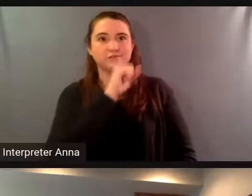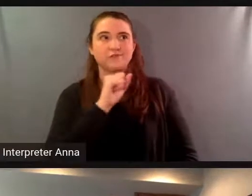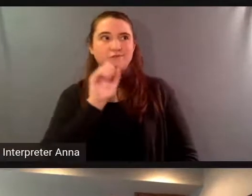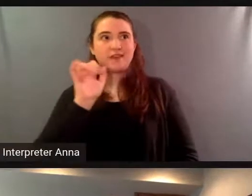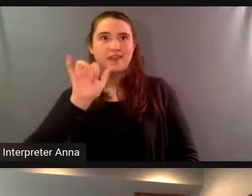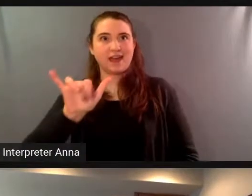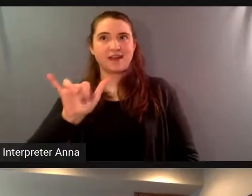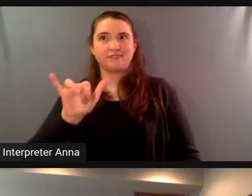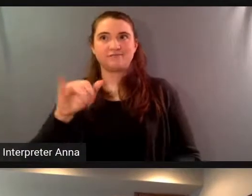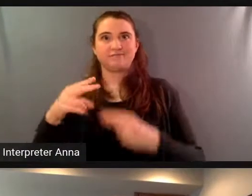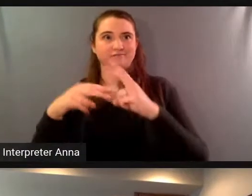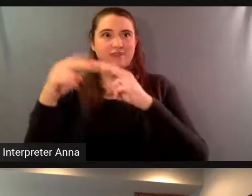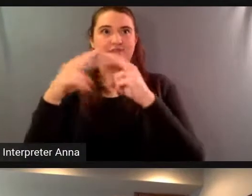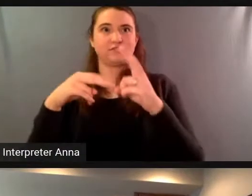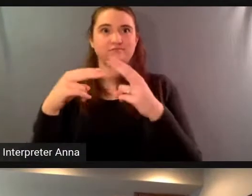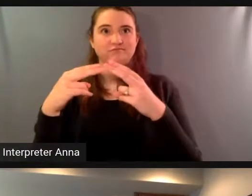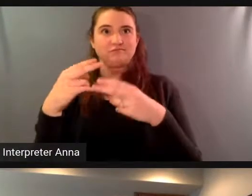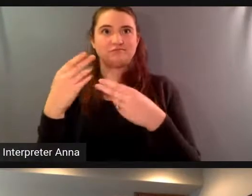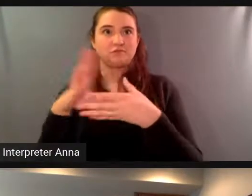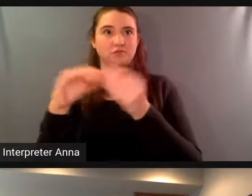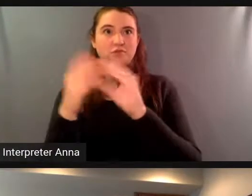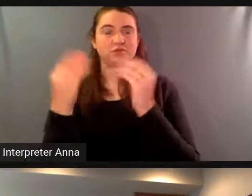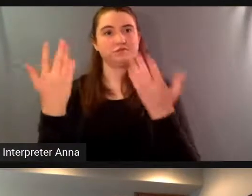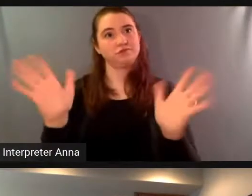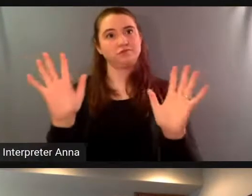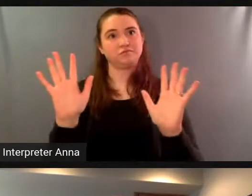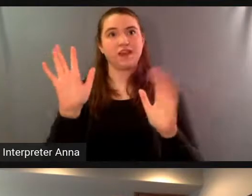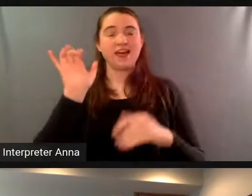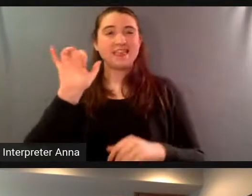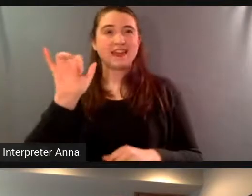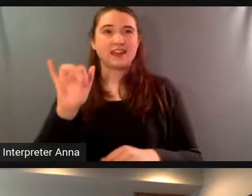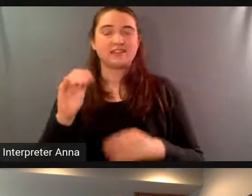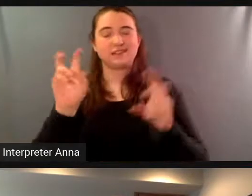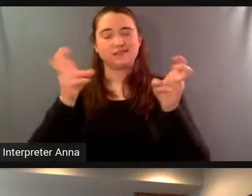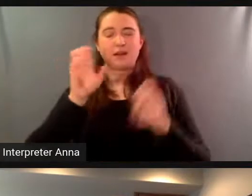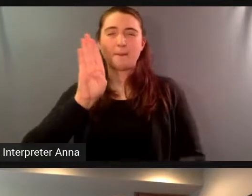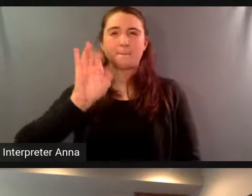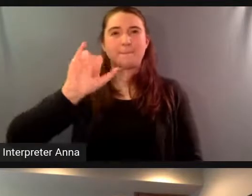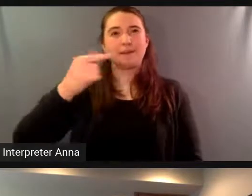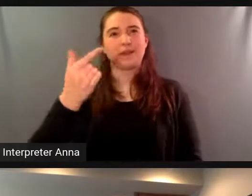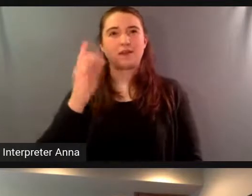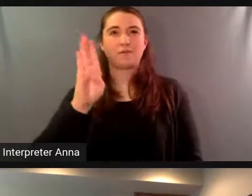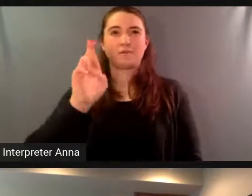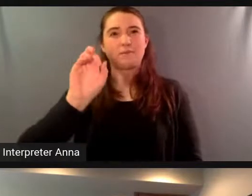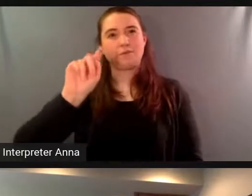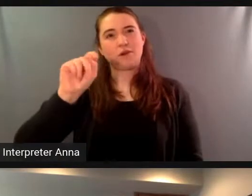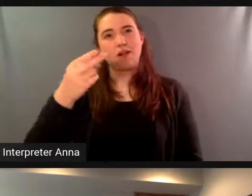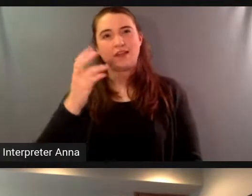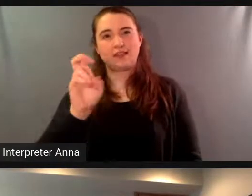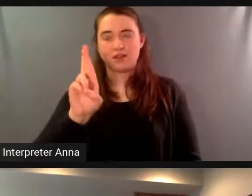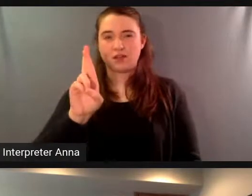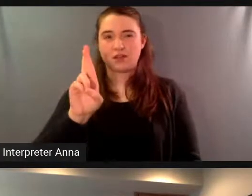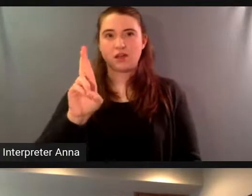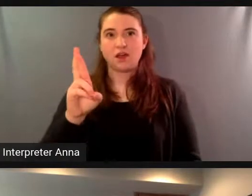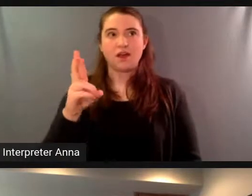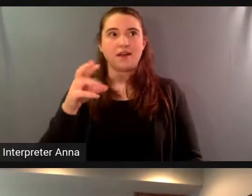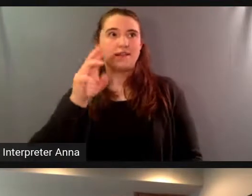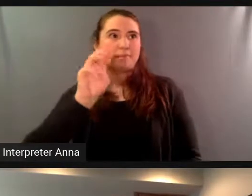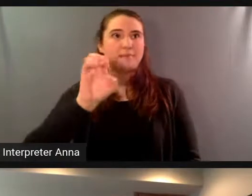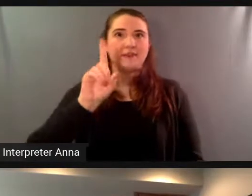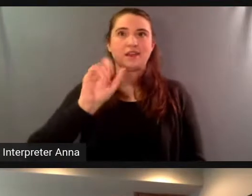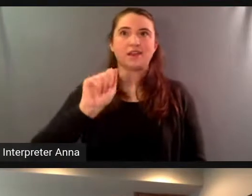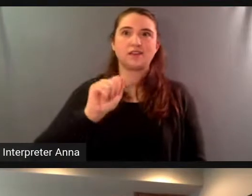this this kind of um big brother like expedition and adventure which had largely been rebuked from the media